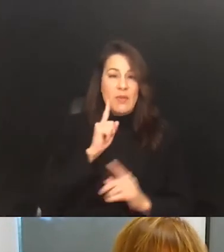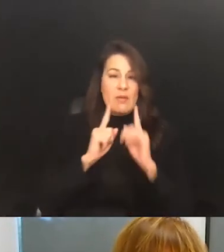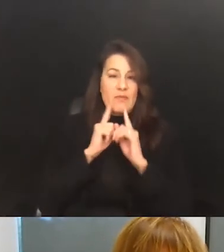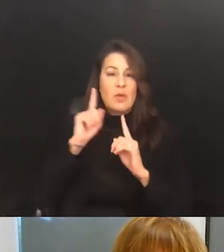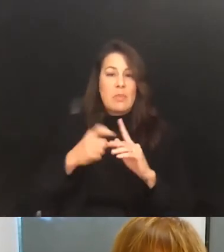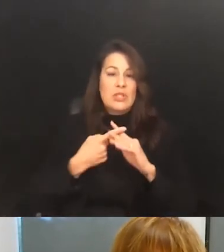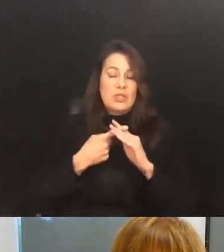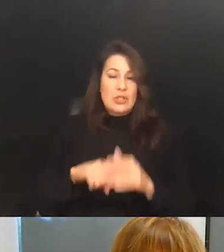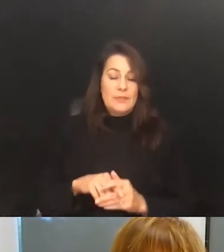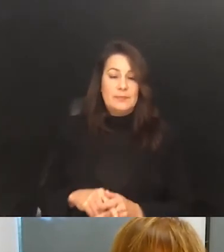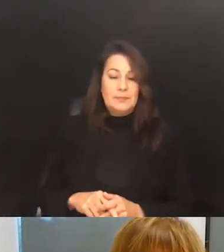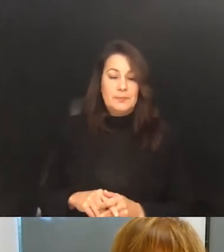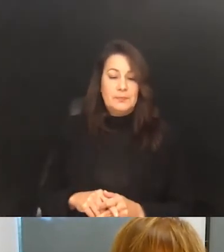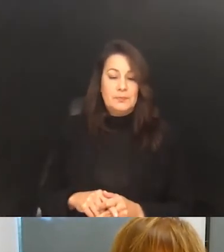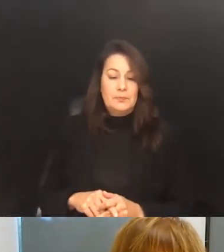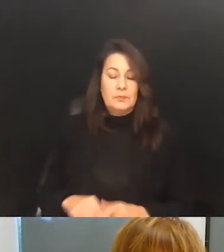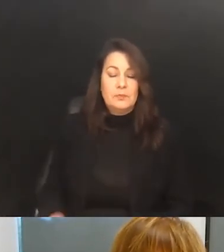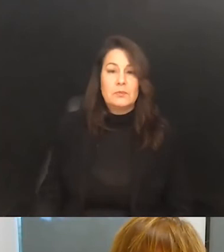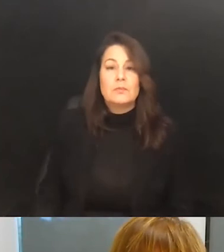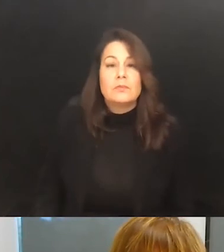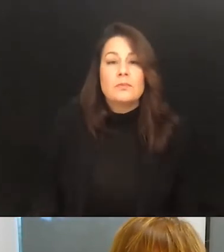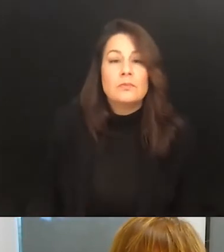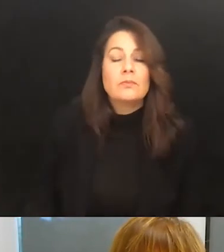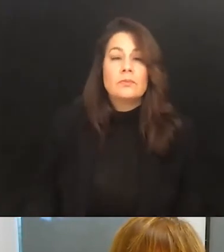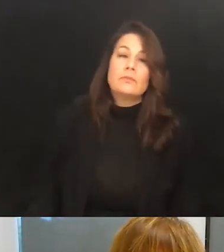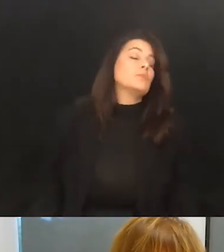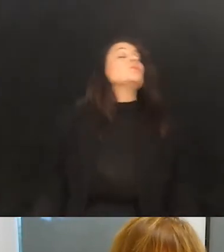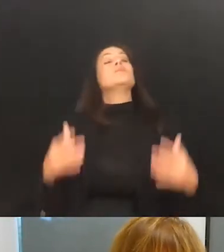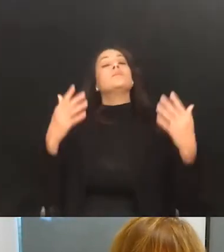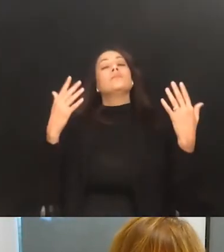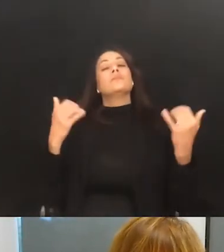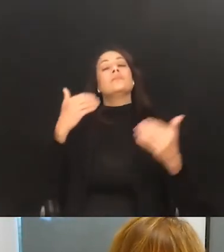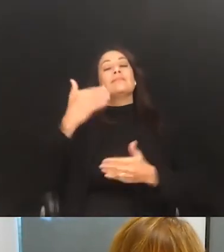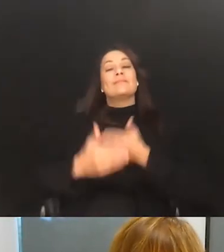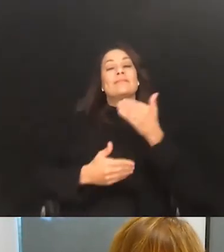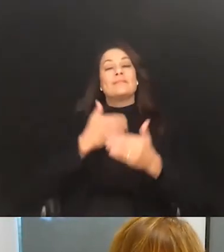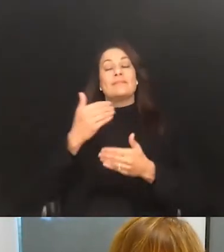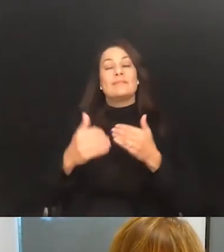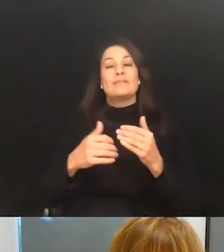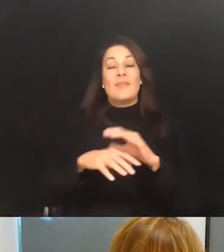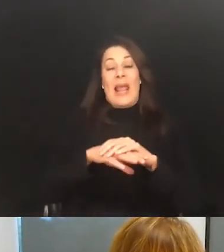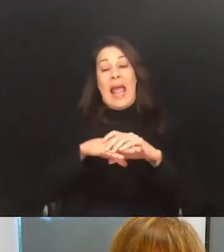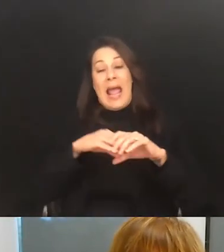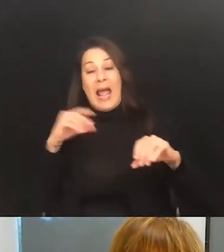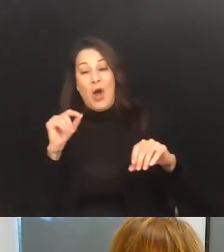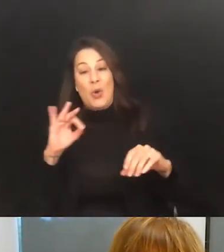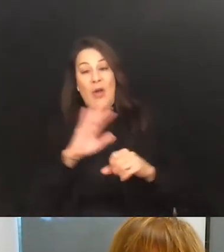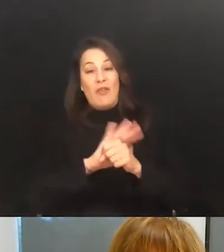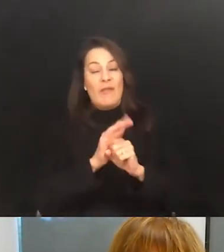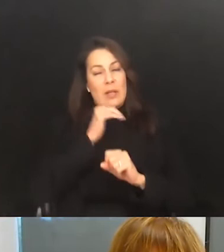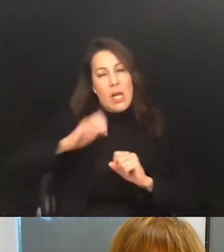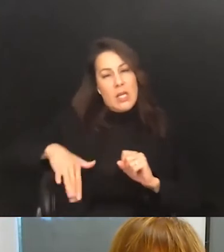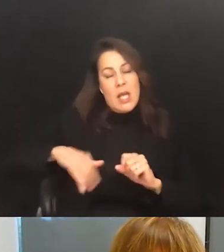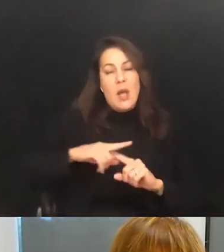begin. And so, as we come out of COVID, and I know we're not quite there yet, this